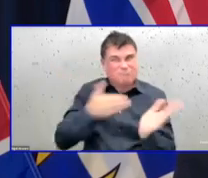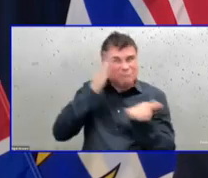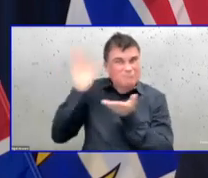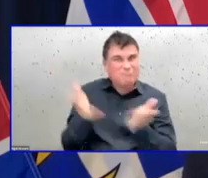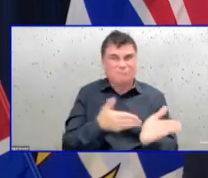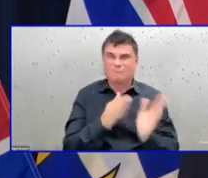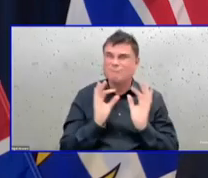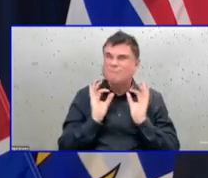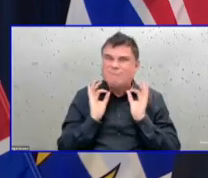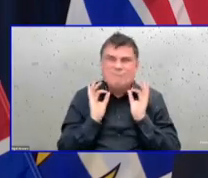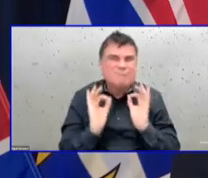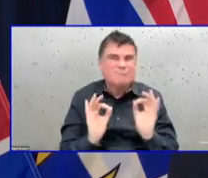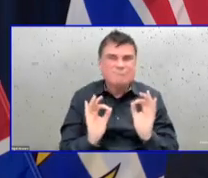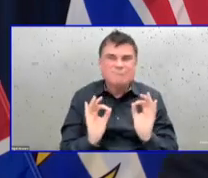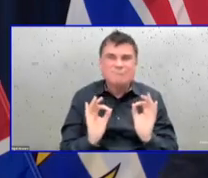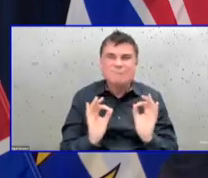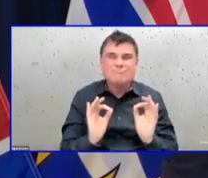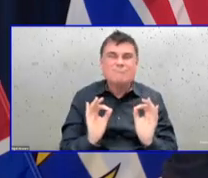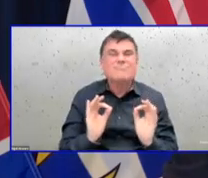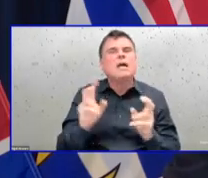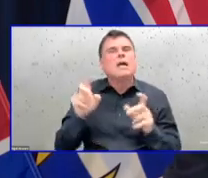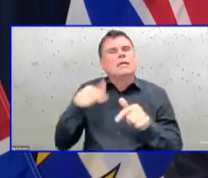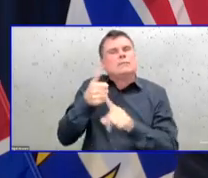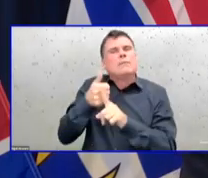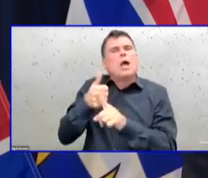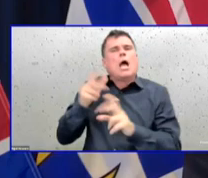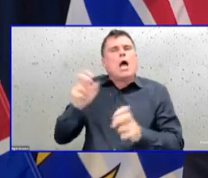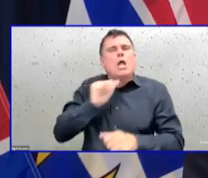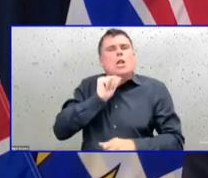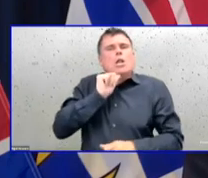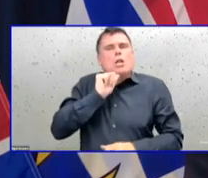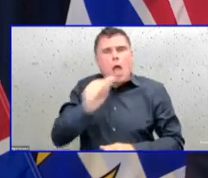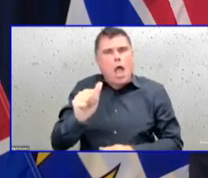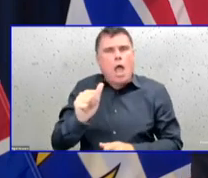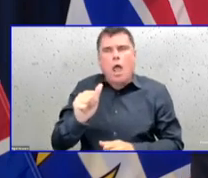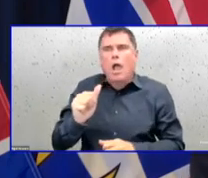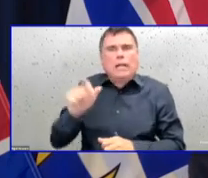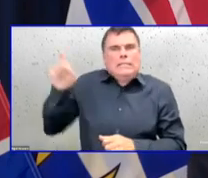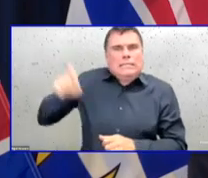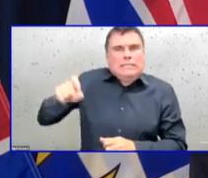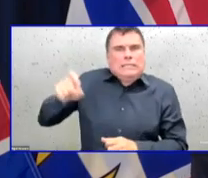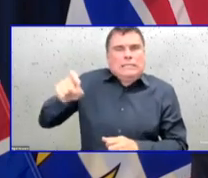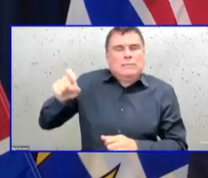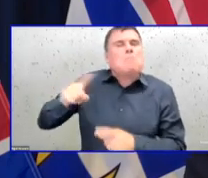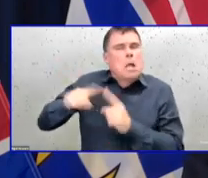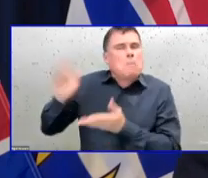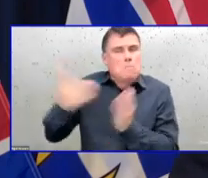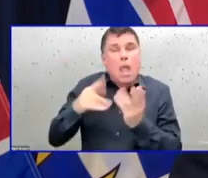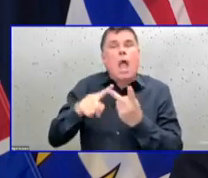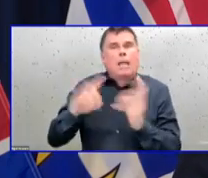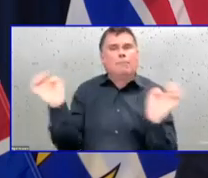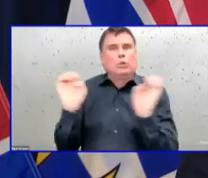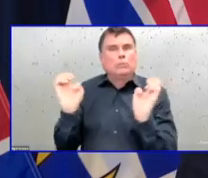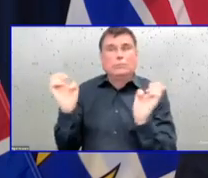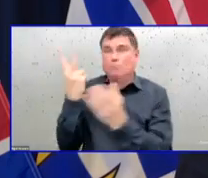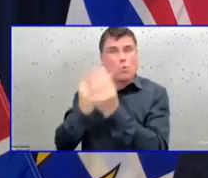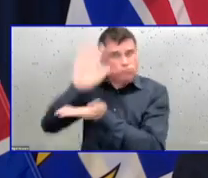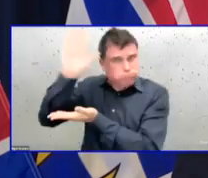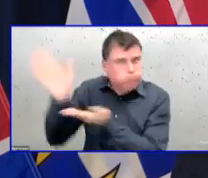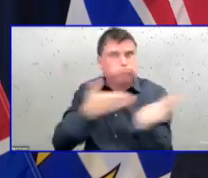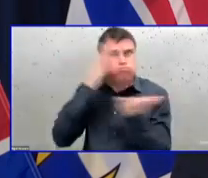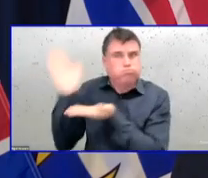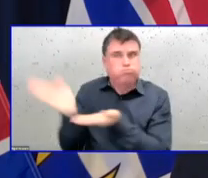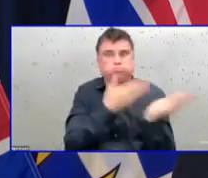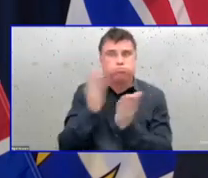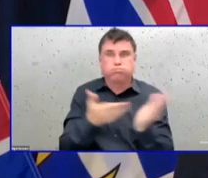in all cases of urgent scheduled surgeries, the care they need. Let's say finally about our healthcare system and where we sit. Right